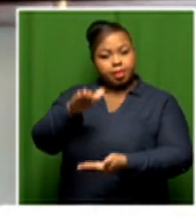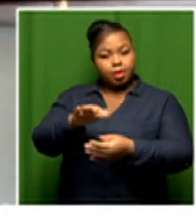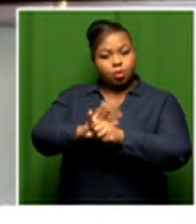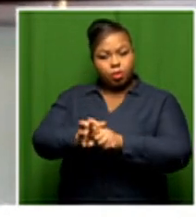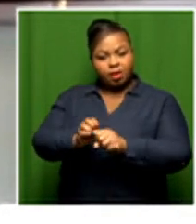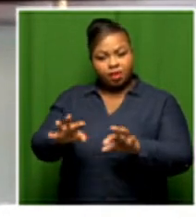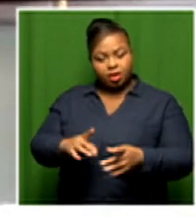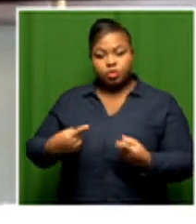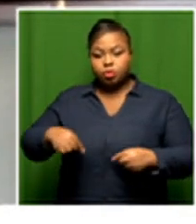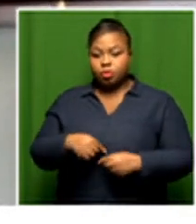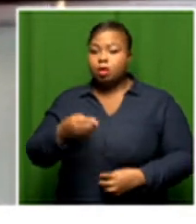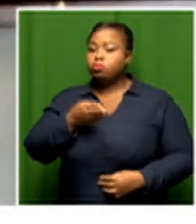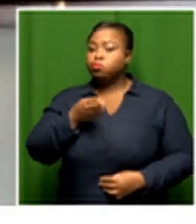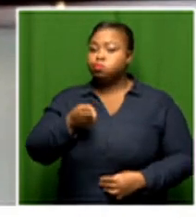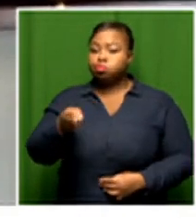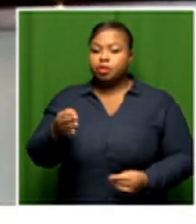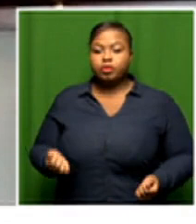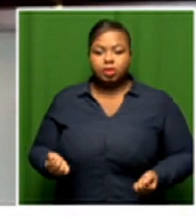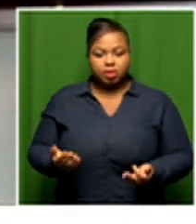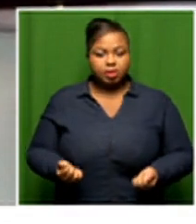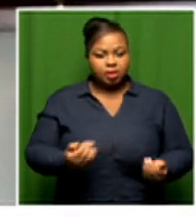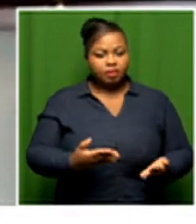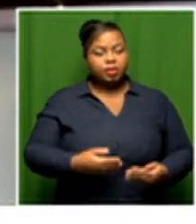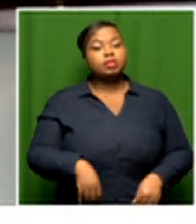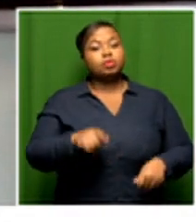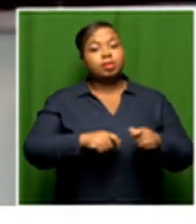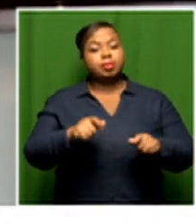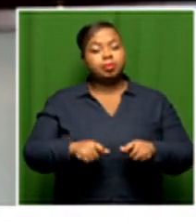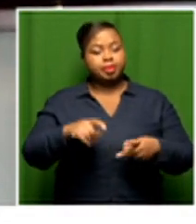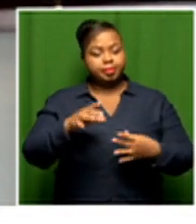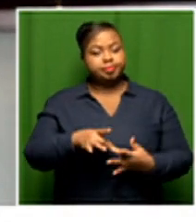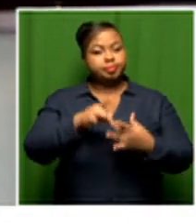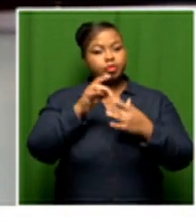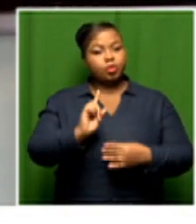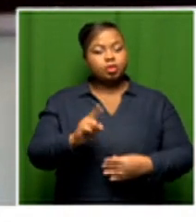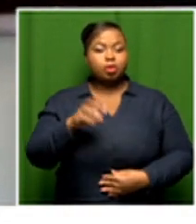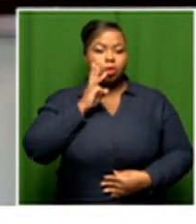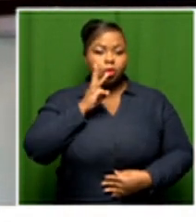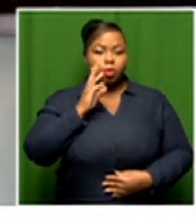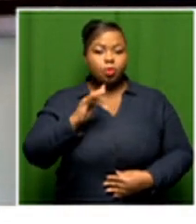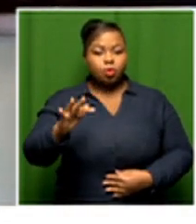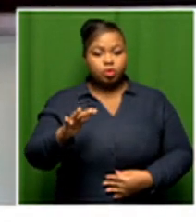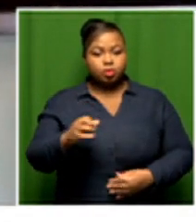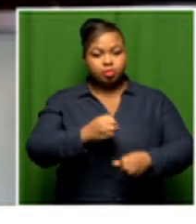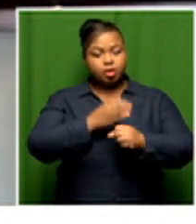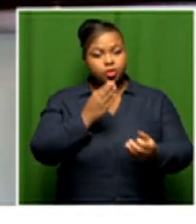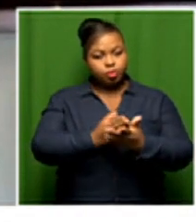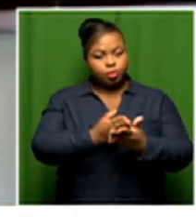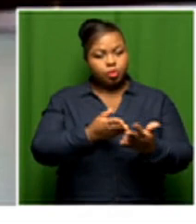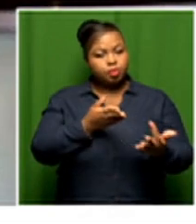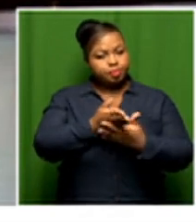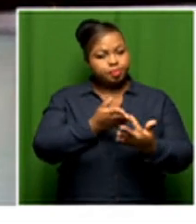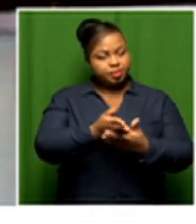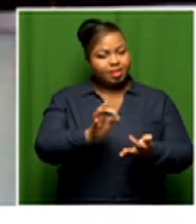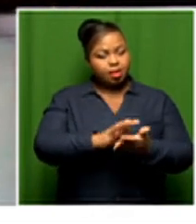supplying services to our people especially water ensuring that access to